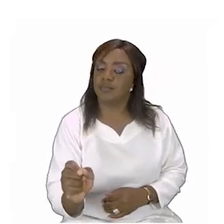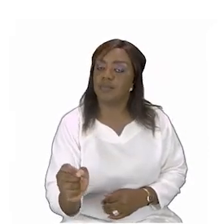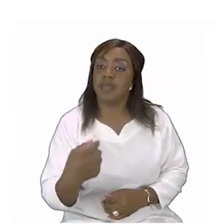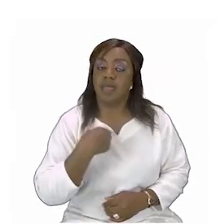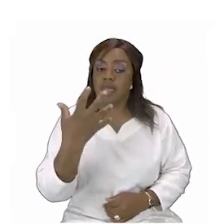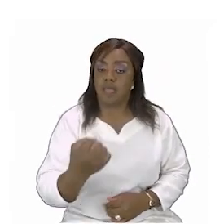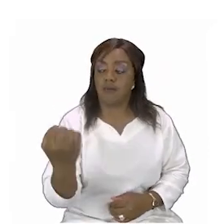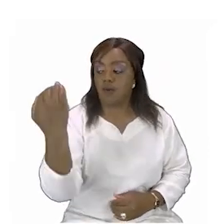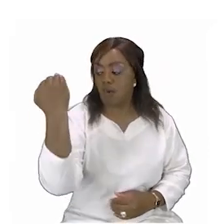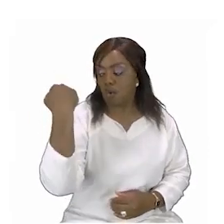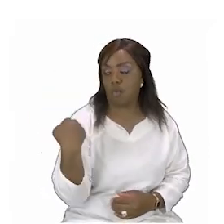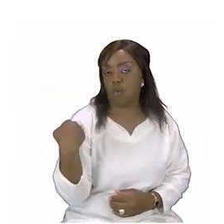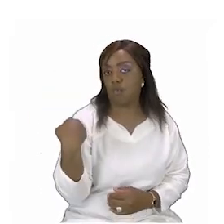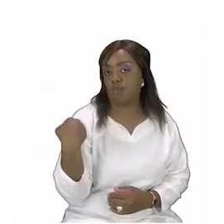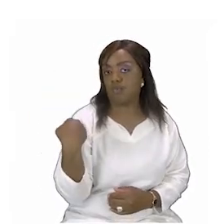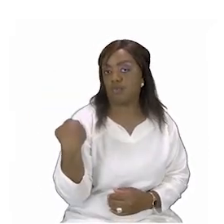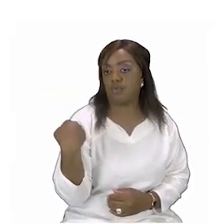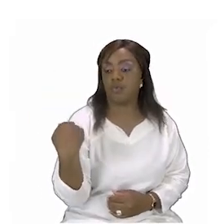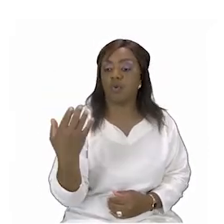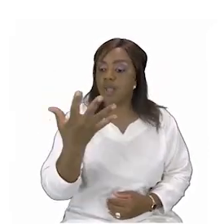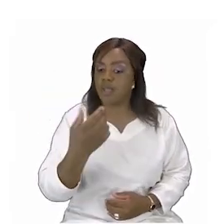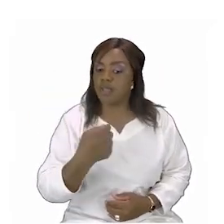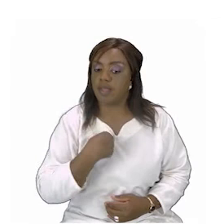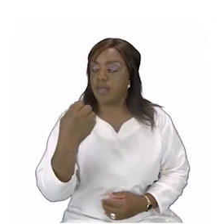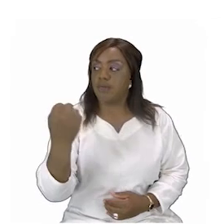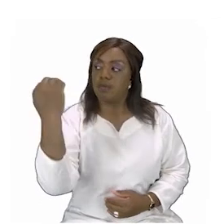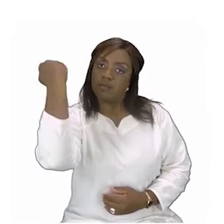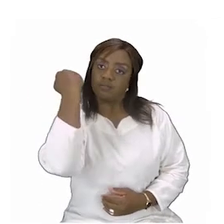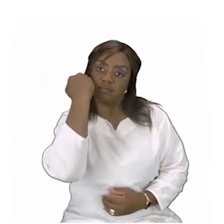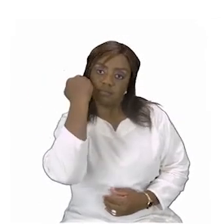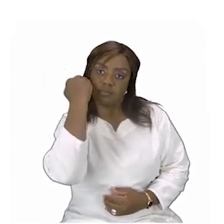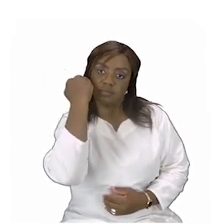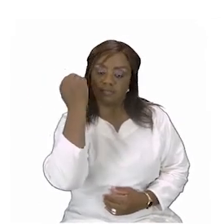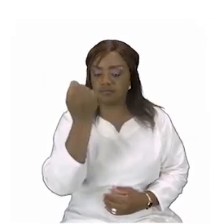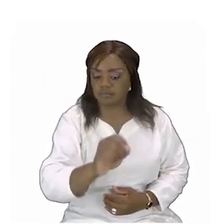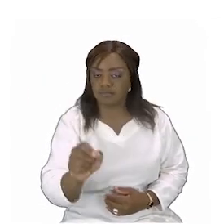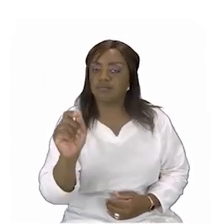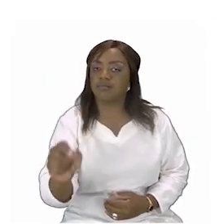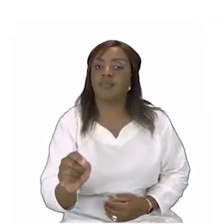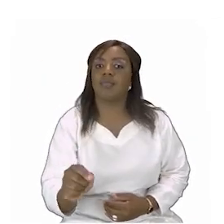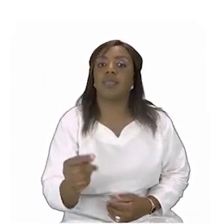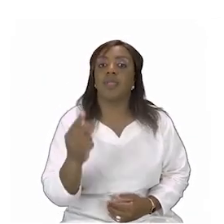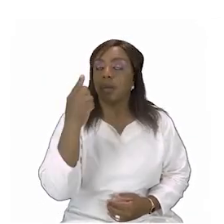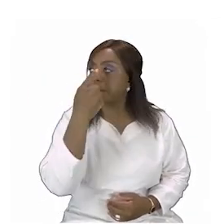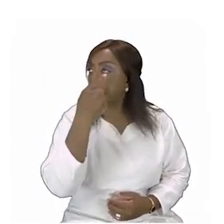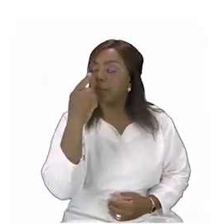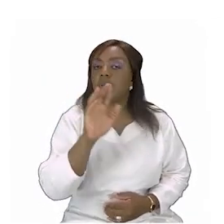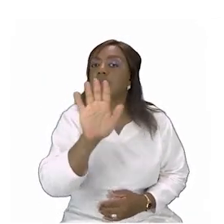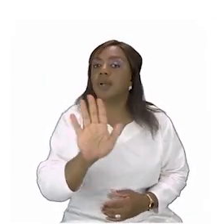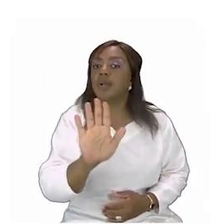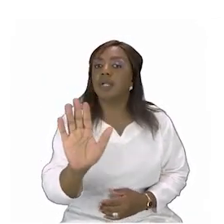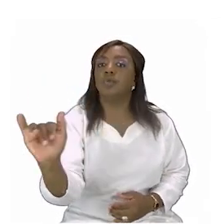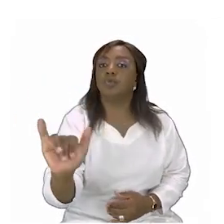eyes and then it moves on to i am a member of